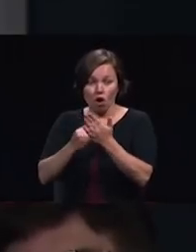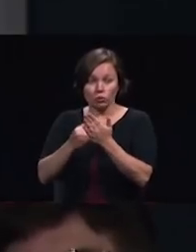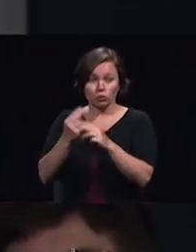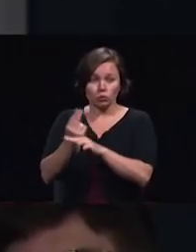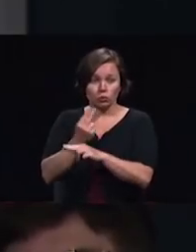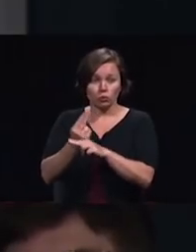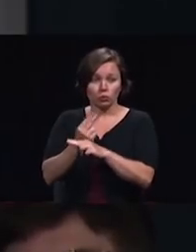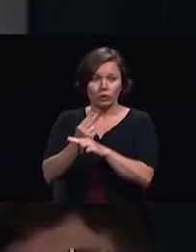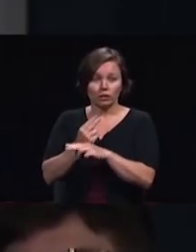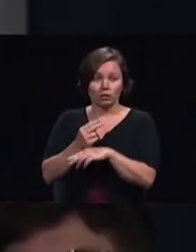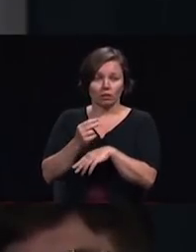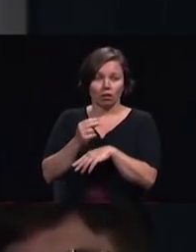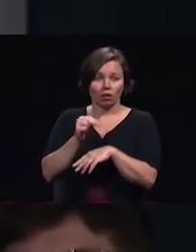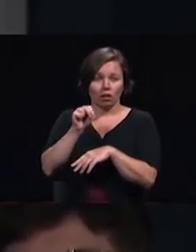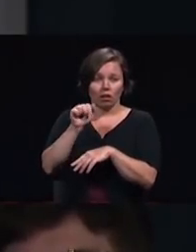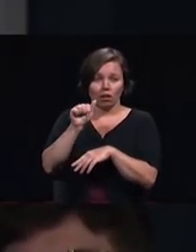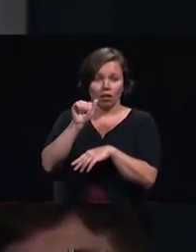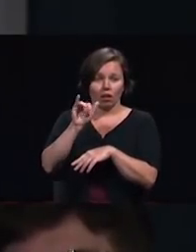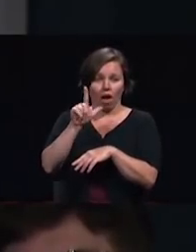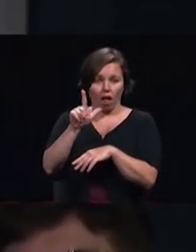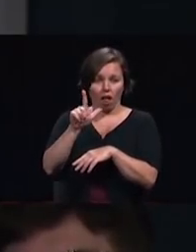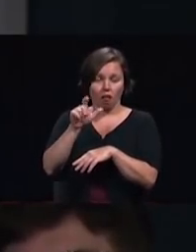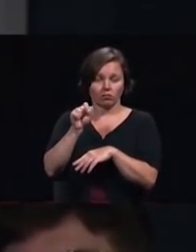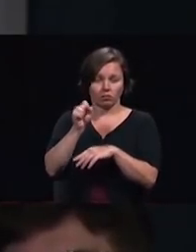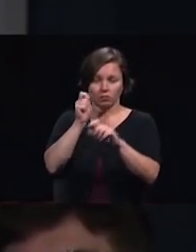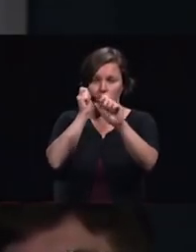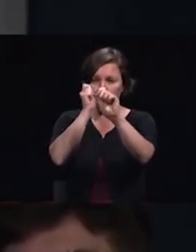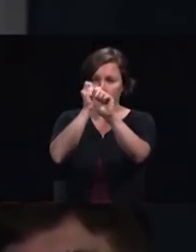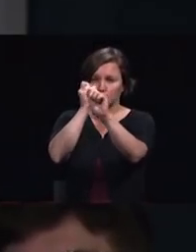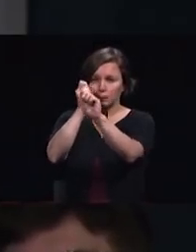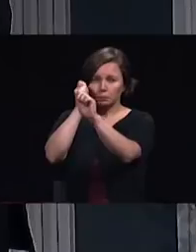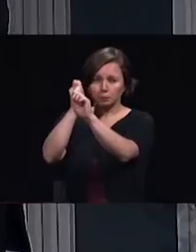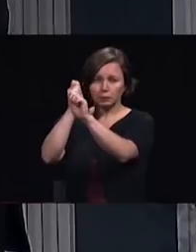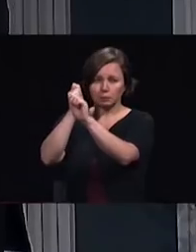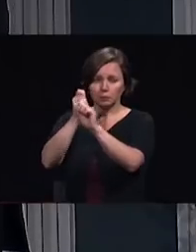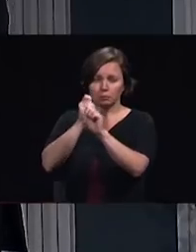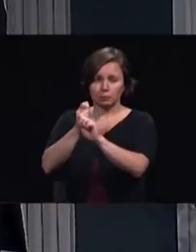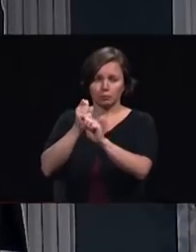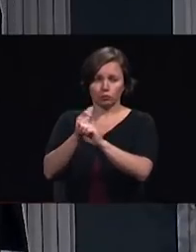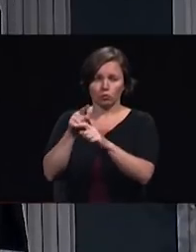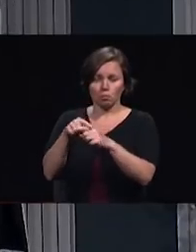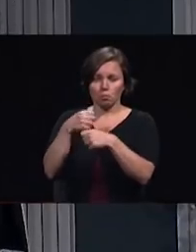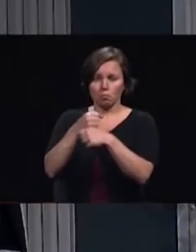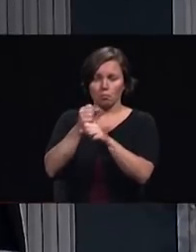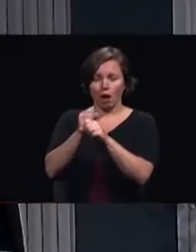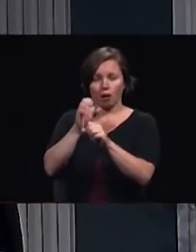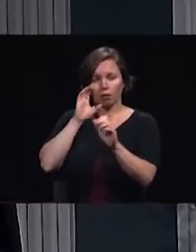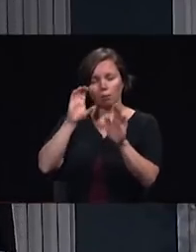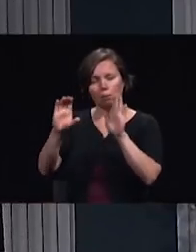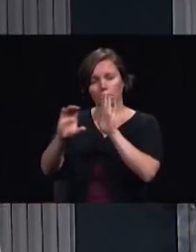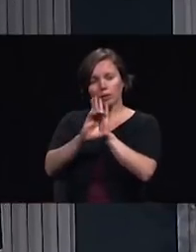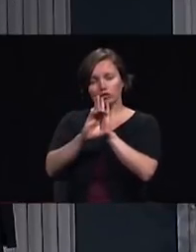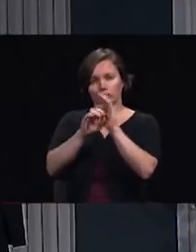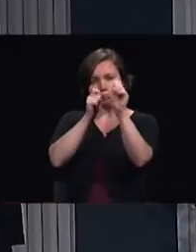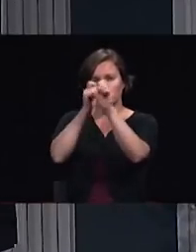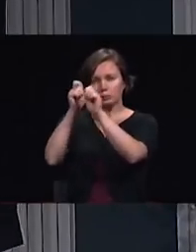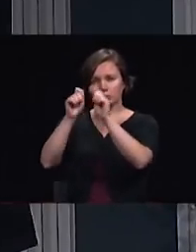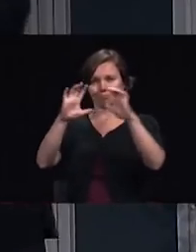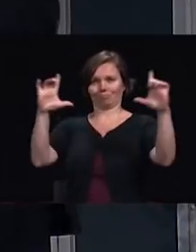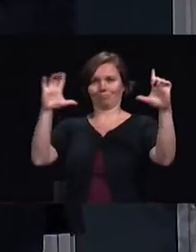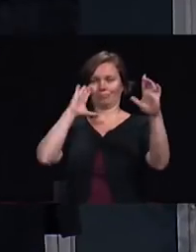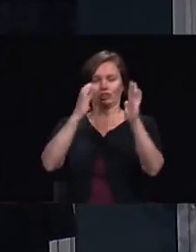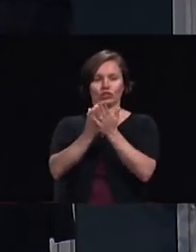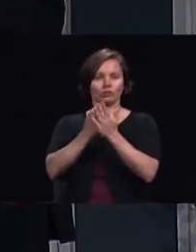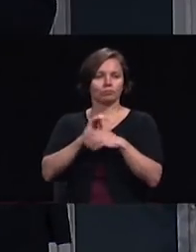of Jesus to bring conversations in that secular city there in TED I also see what's going on